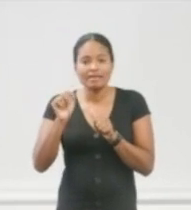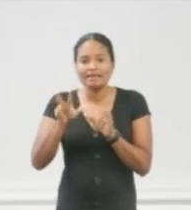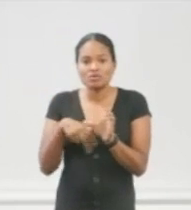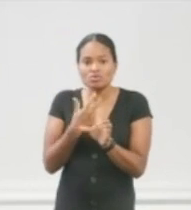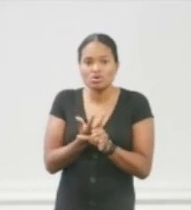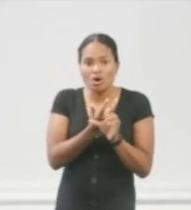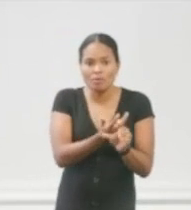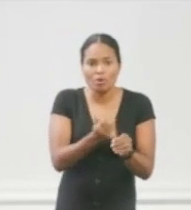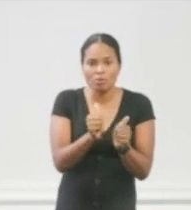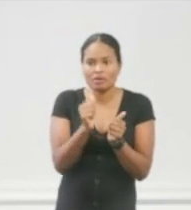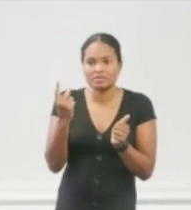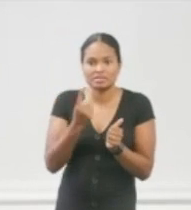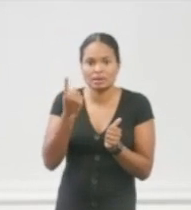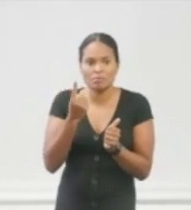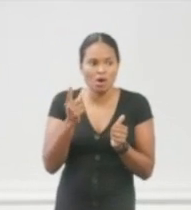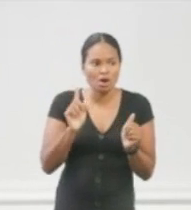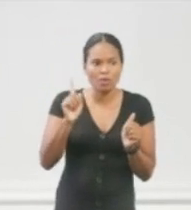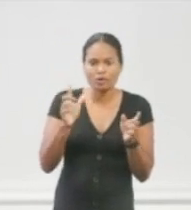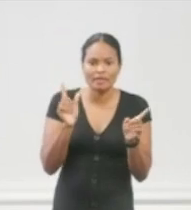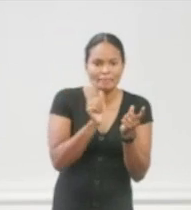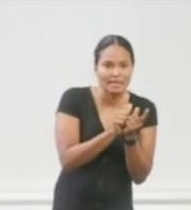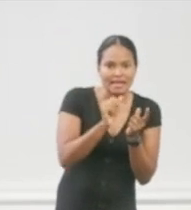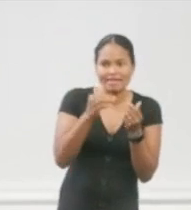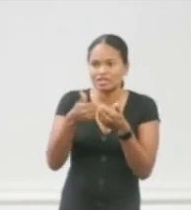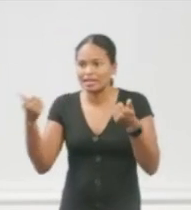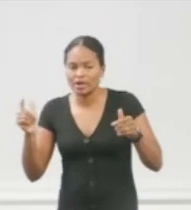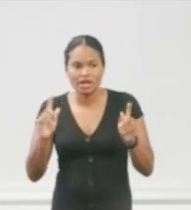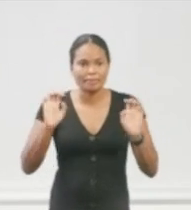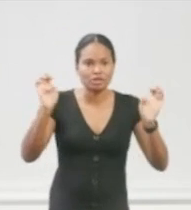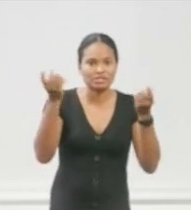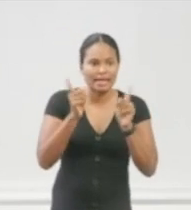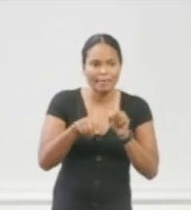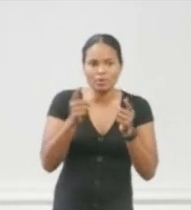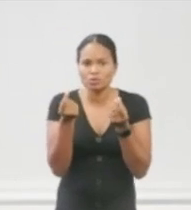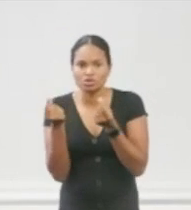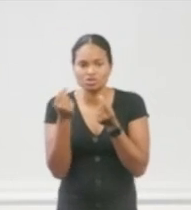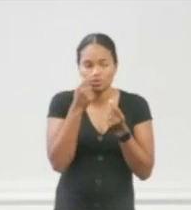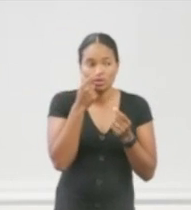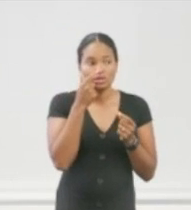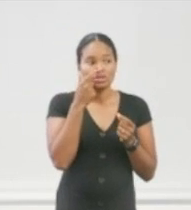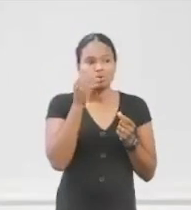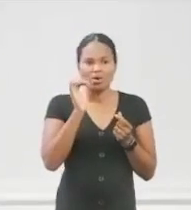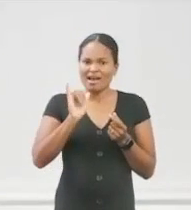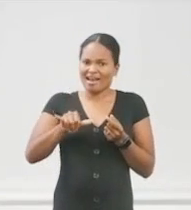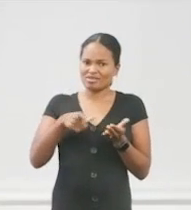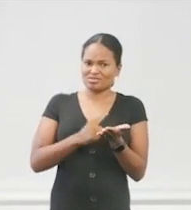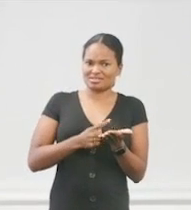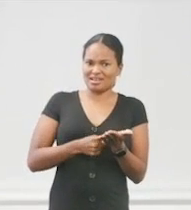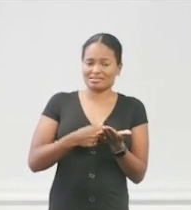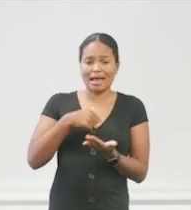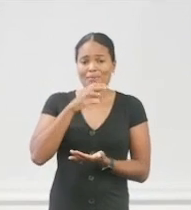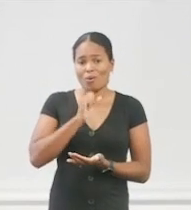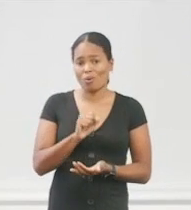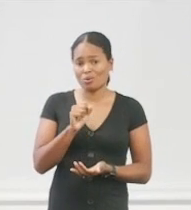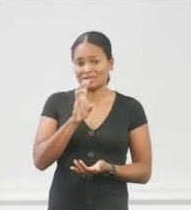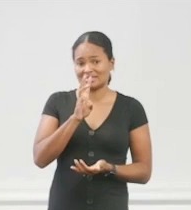if they get separated? We have to just start talking about that. And I'm old, 64,